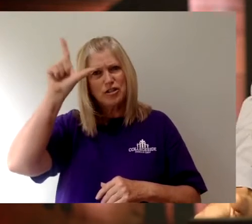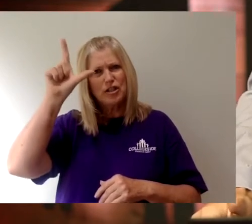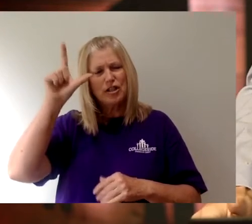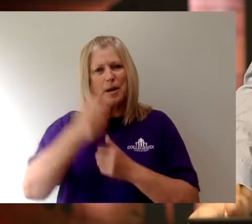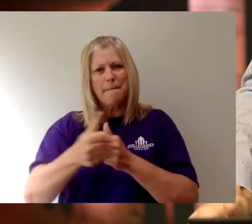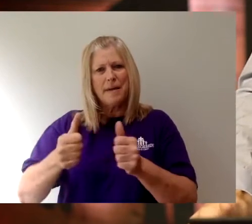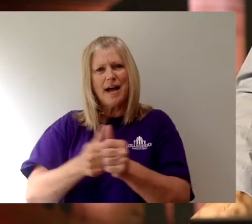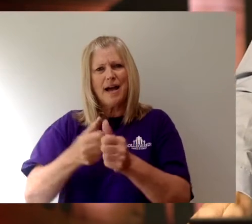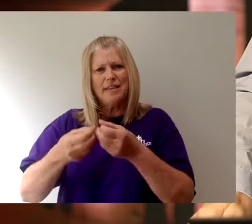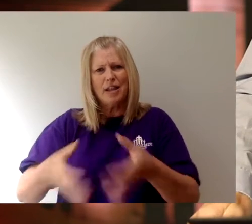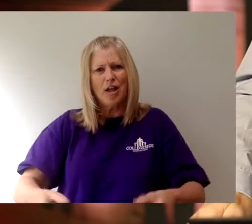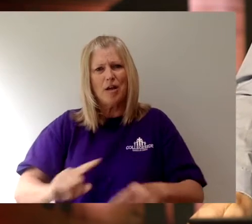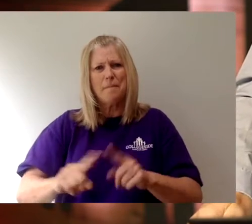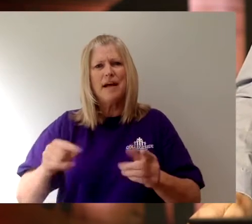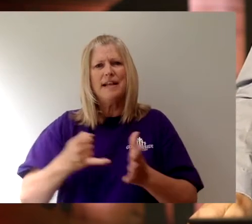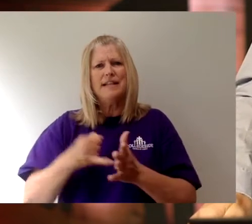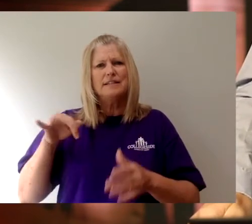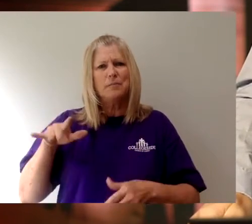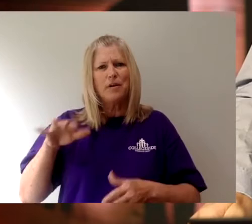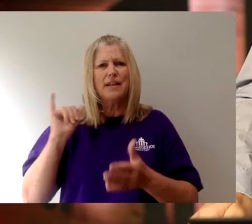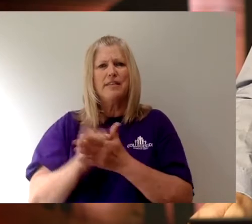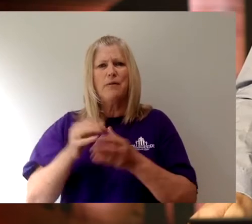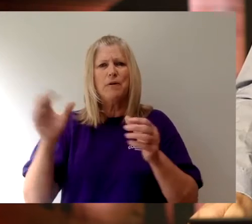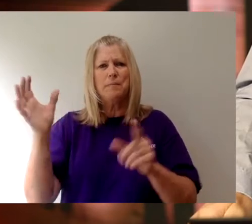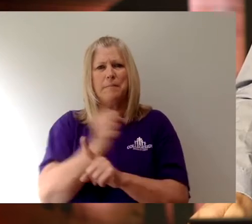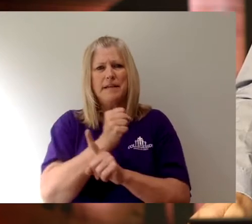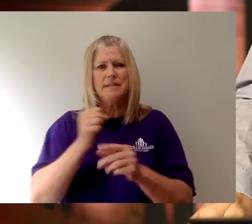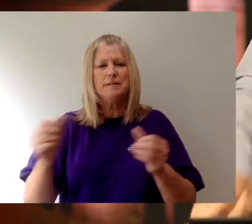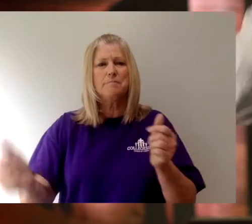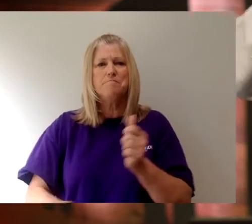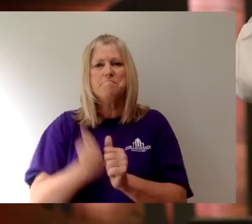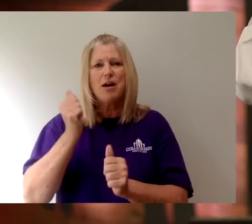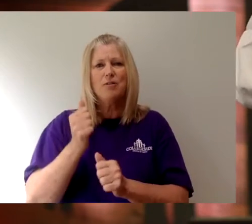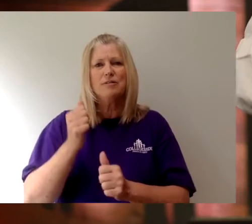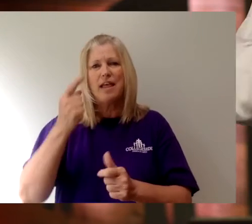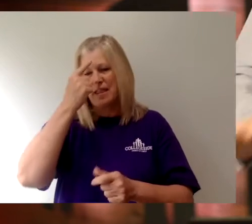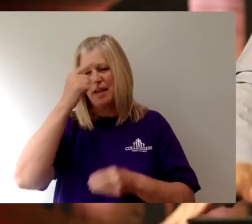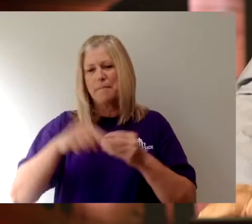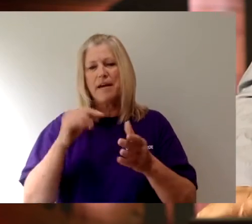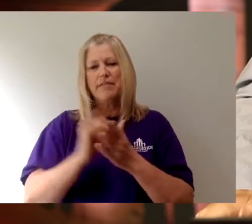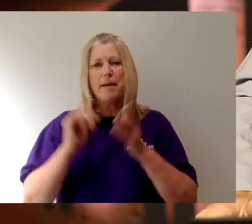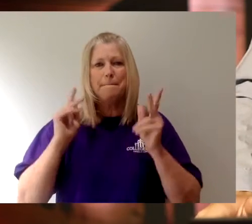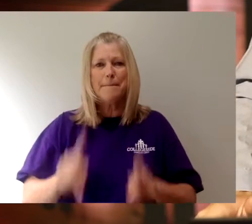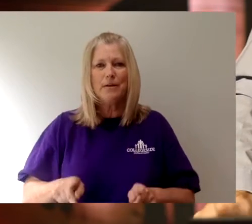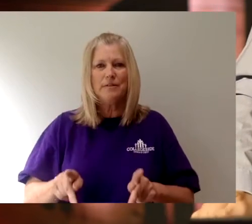that we miss the most. I want you to think about that person